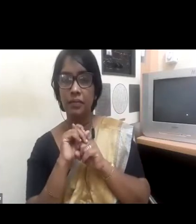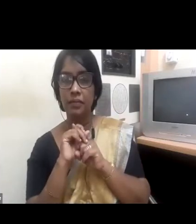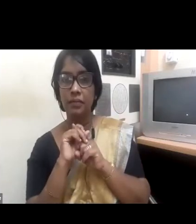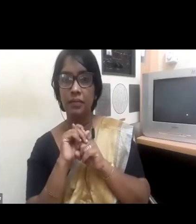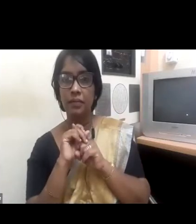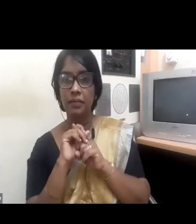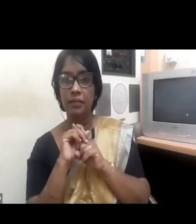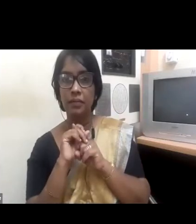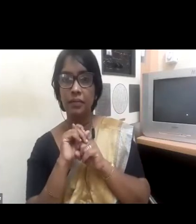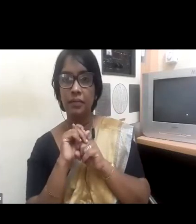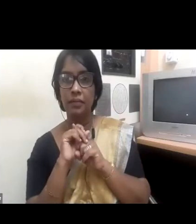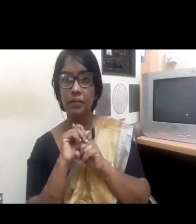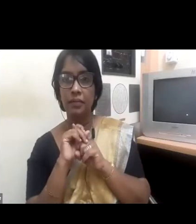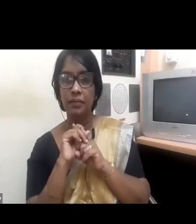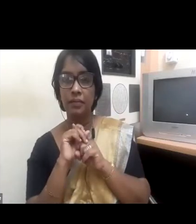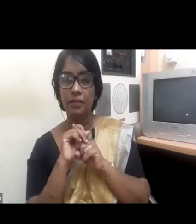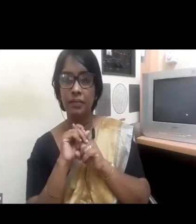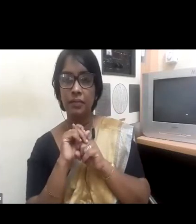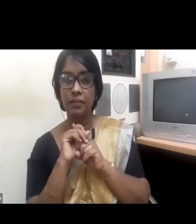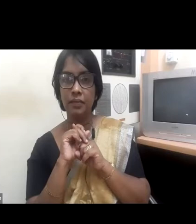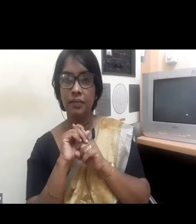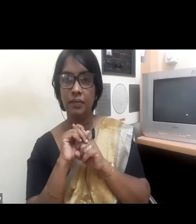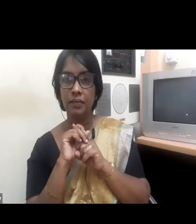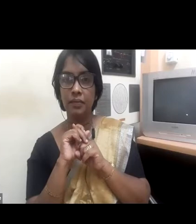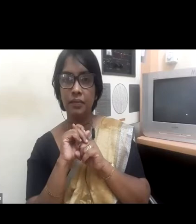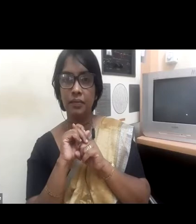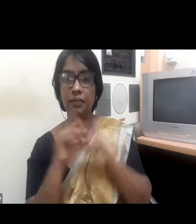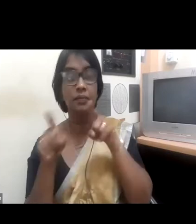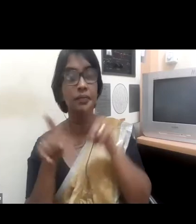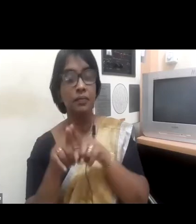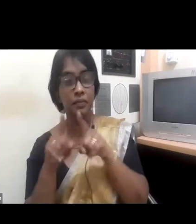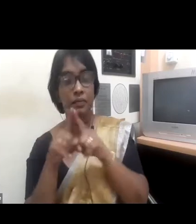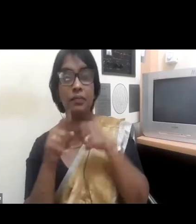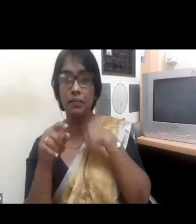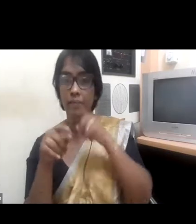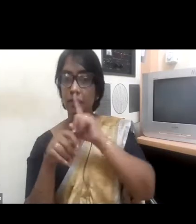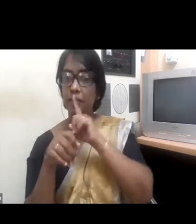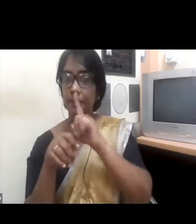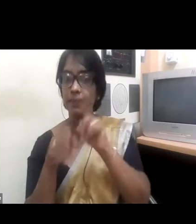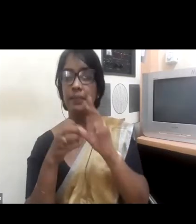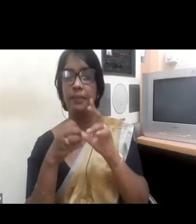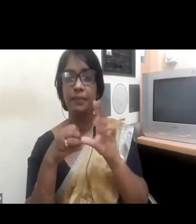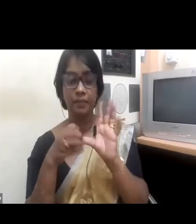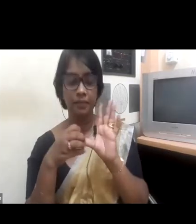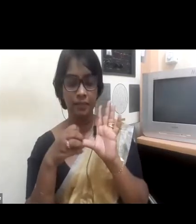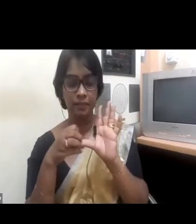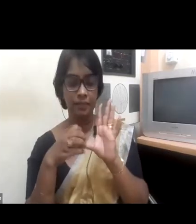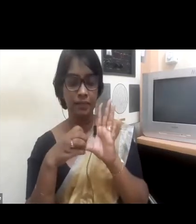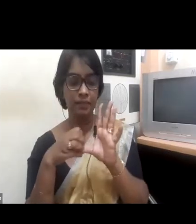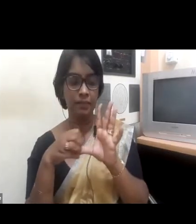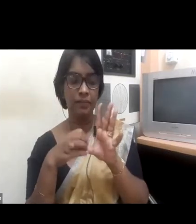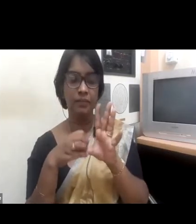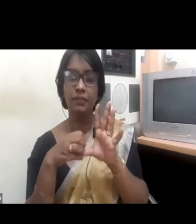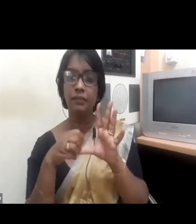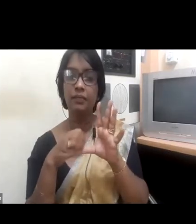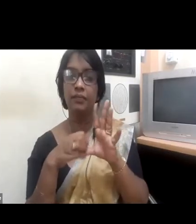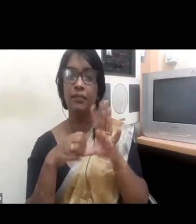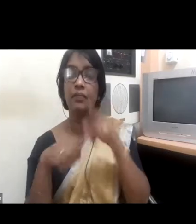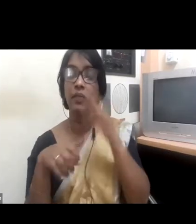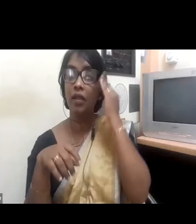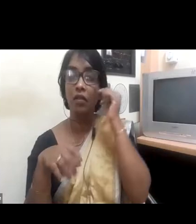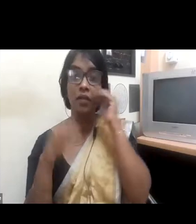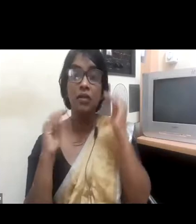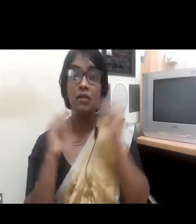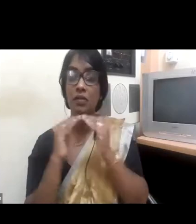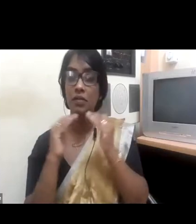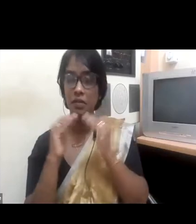But as Denali also alluded to, the benefits of gender diversity, and I think it's very important to say this is about diversity. It's not just about